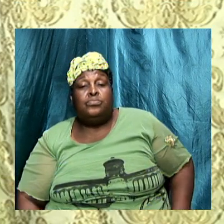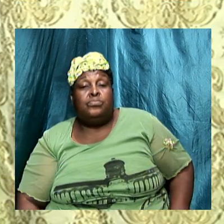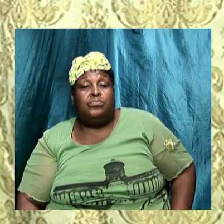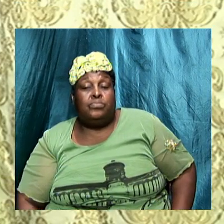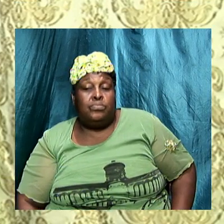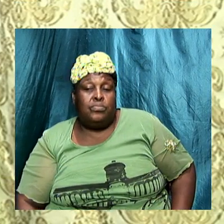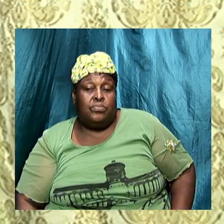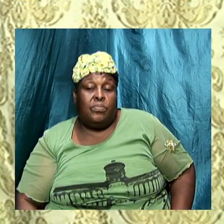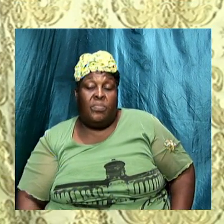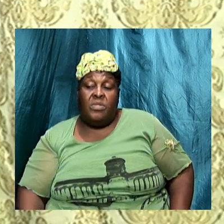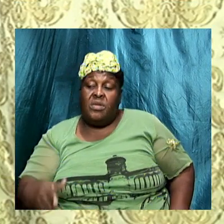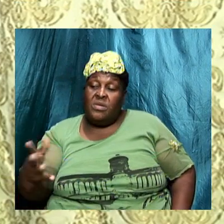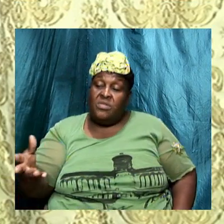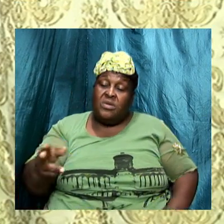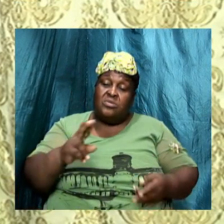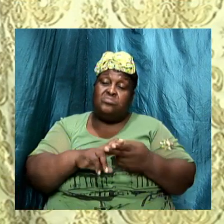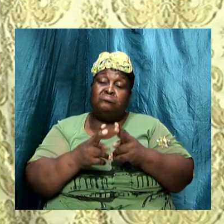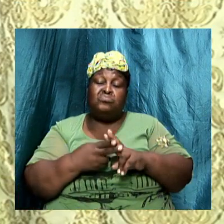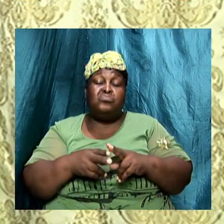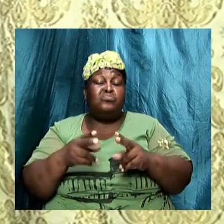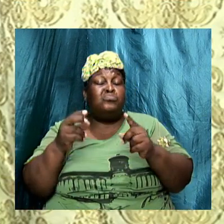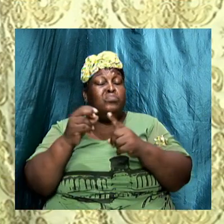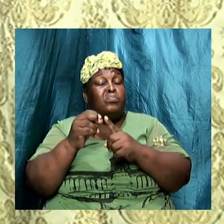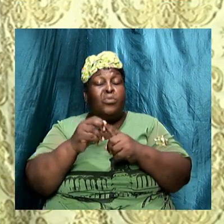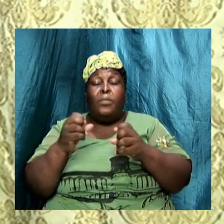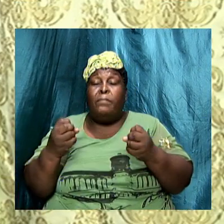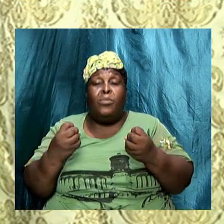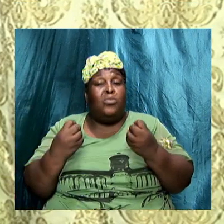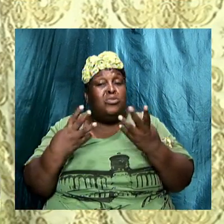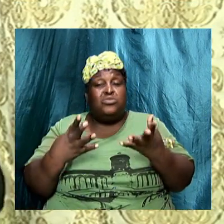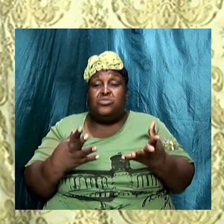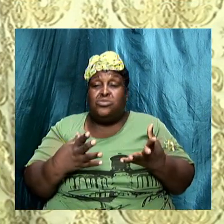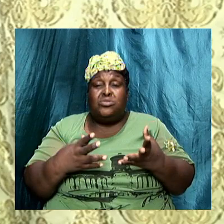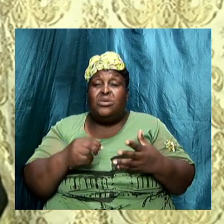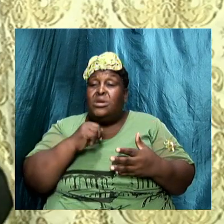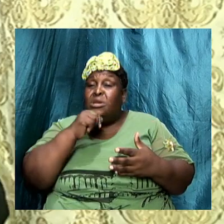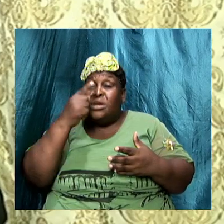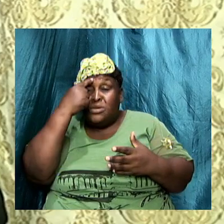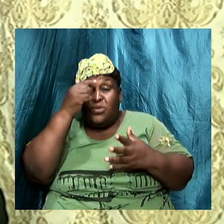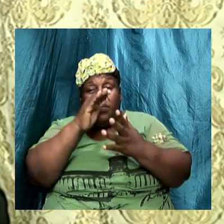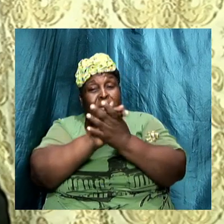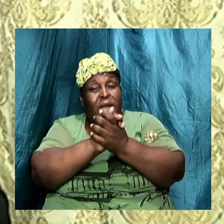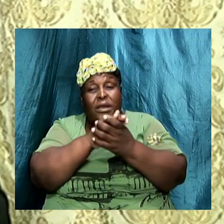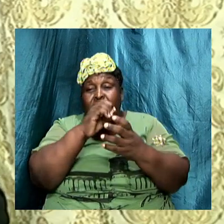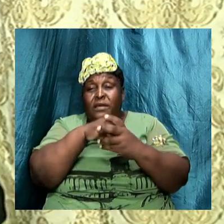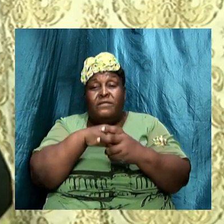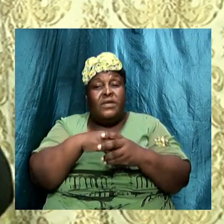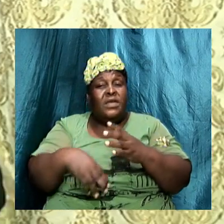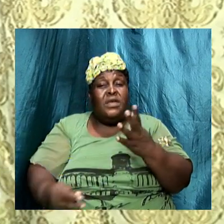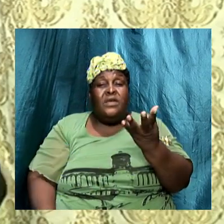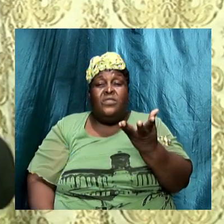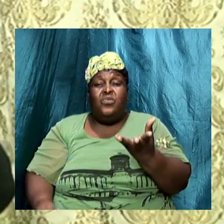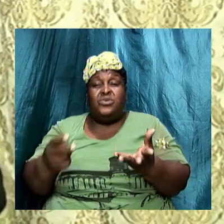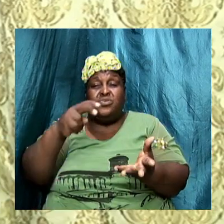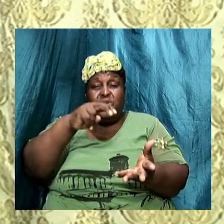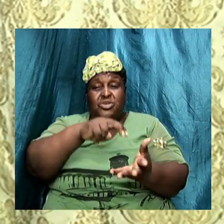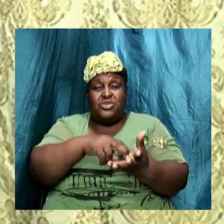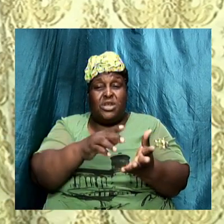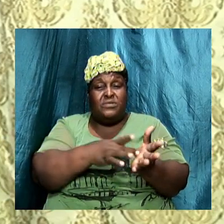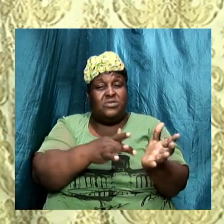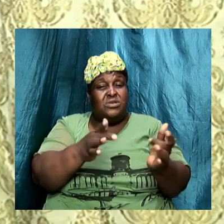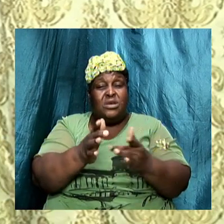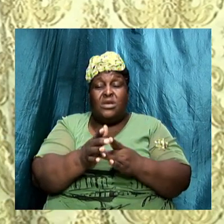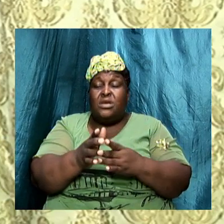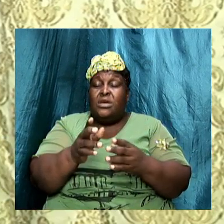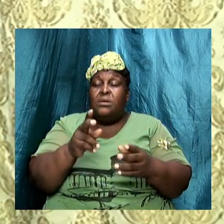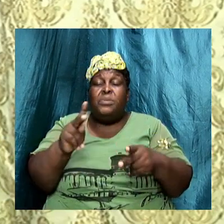these numbers are too much not to believe in the resurrection people will not take